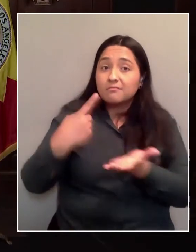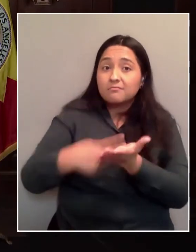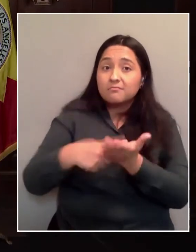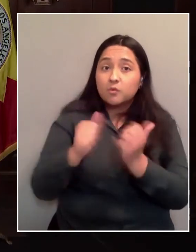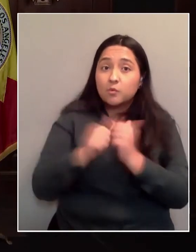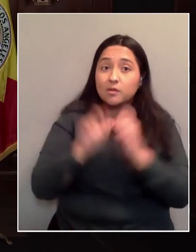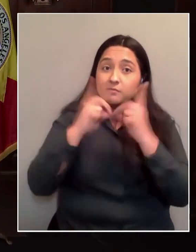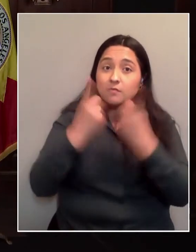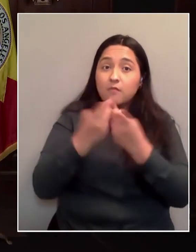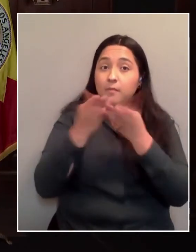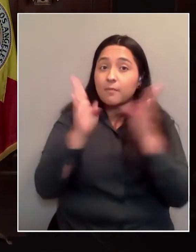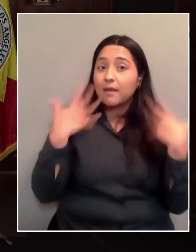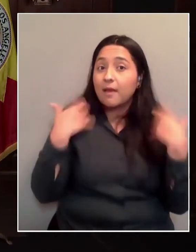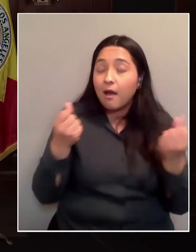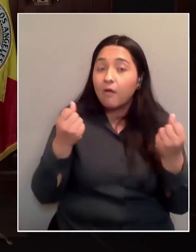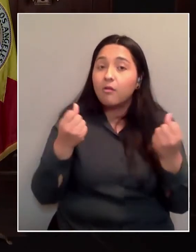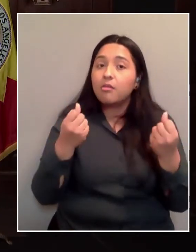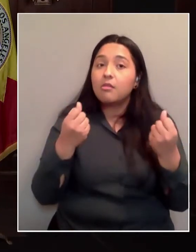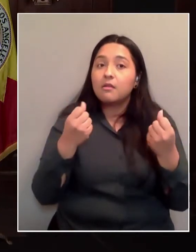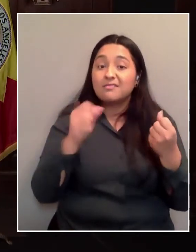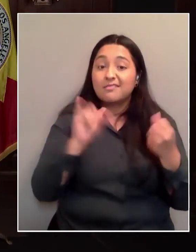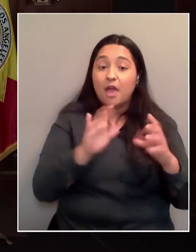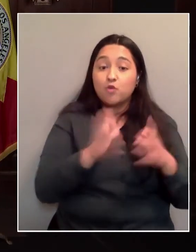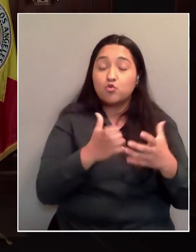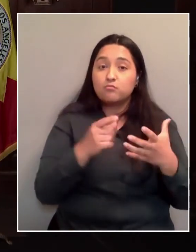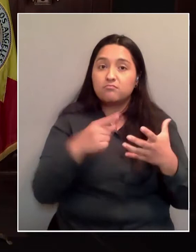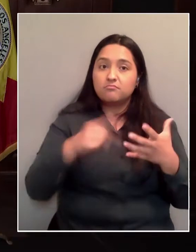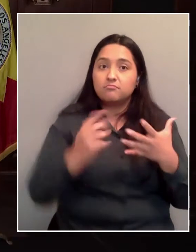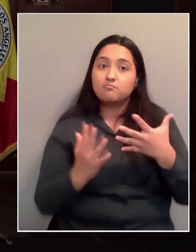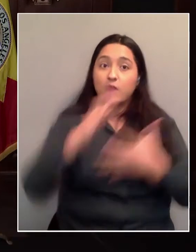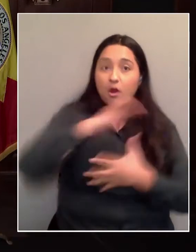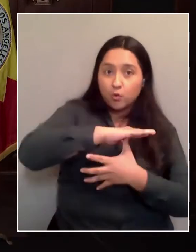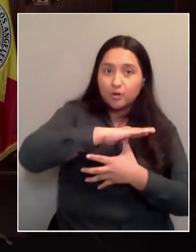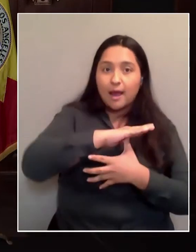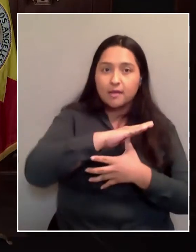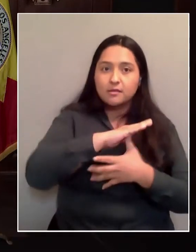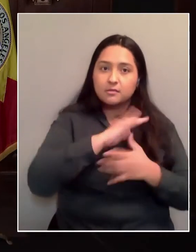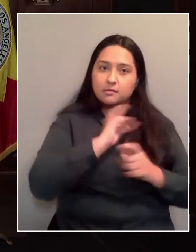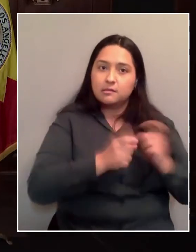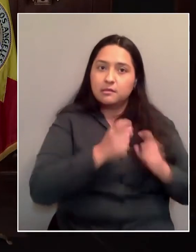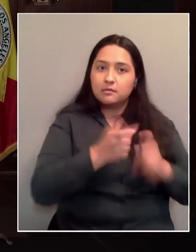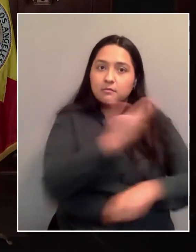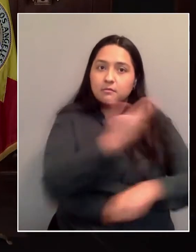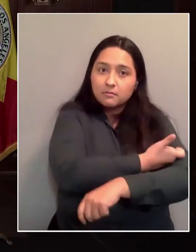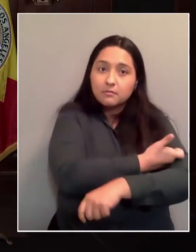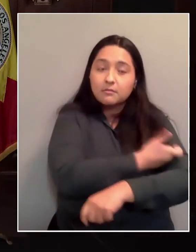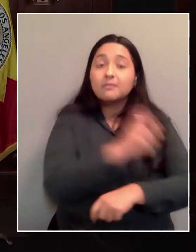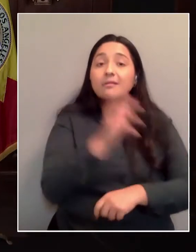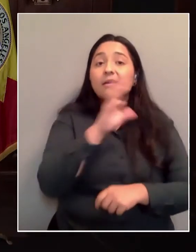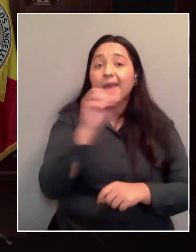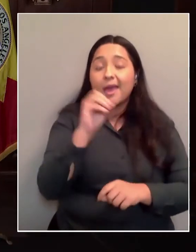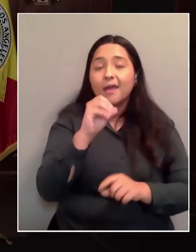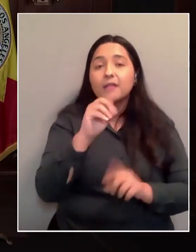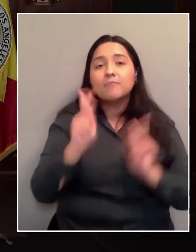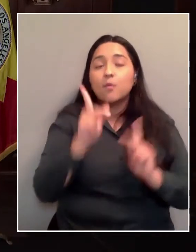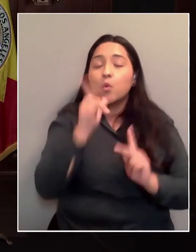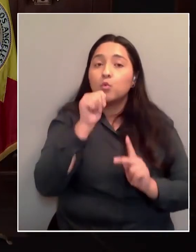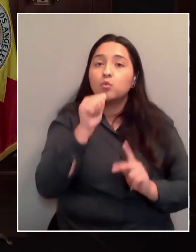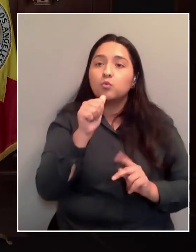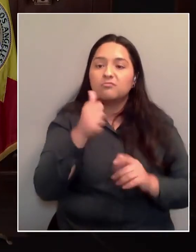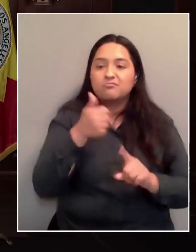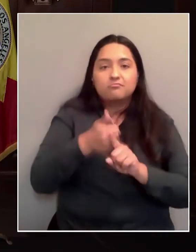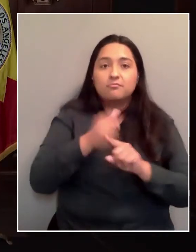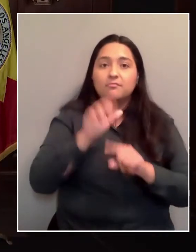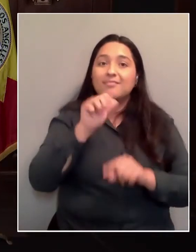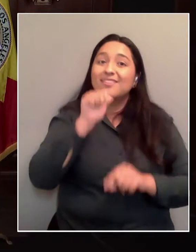prioritize people in Boyle Heights and similarly impacted areas to get people who aren't 65 and older vaccinated to kind of